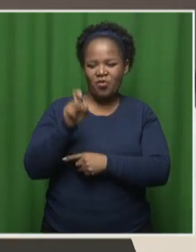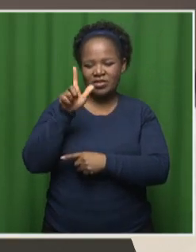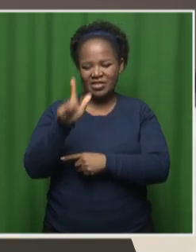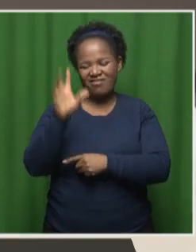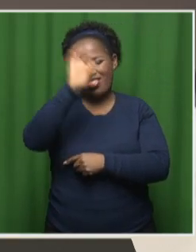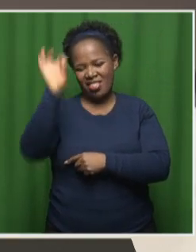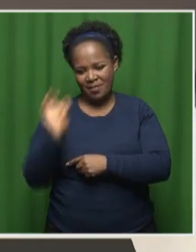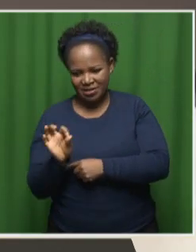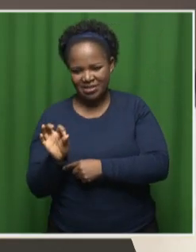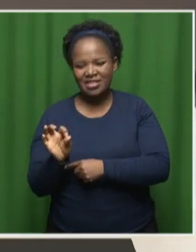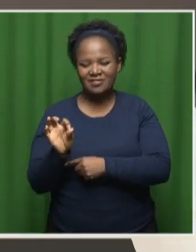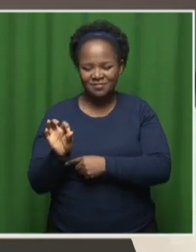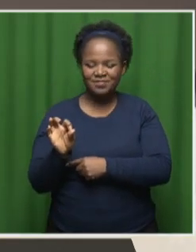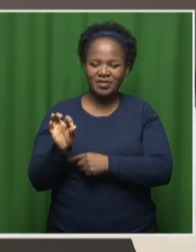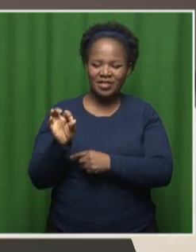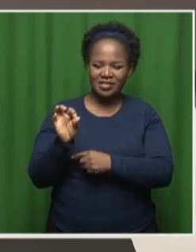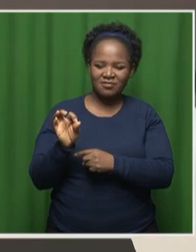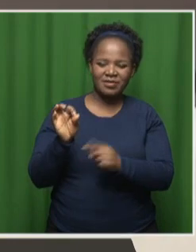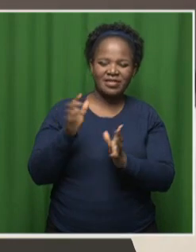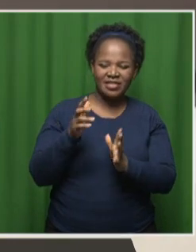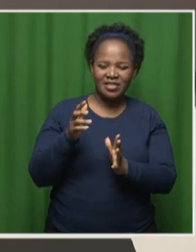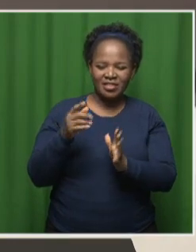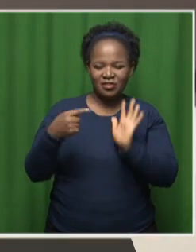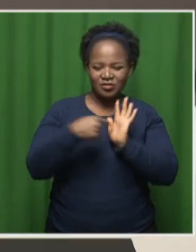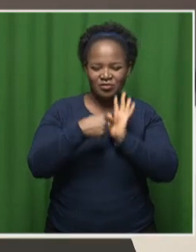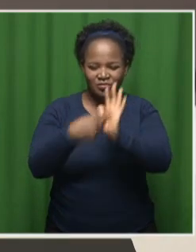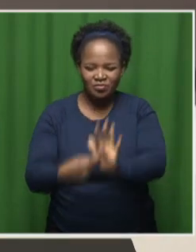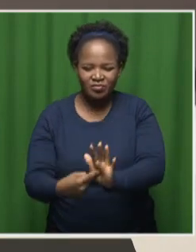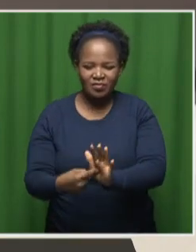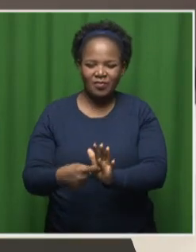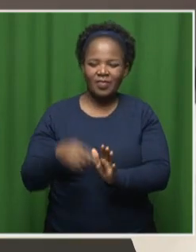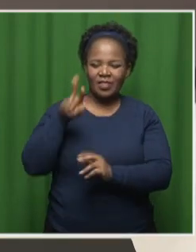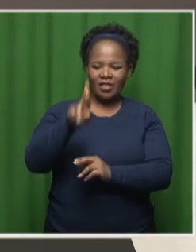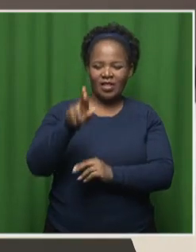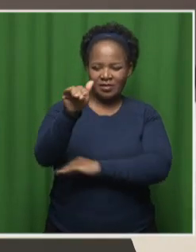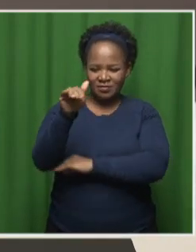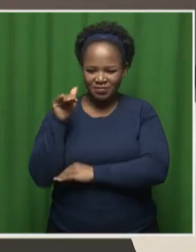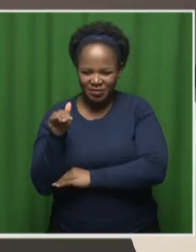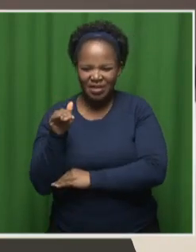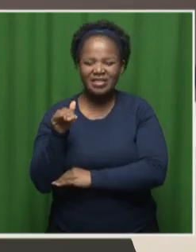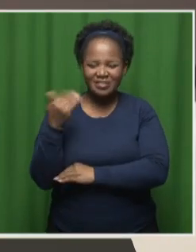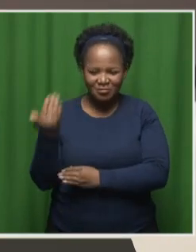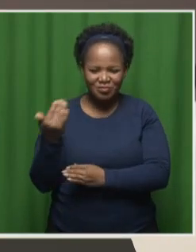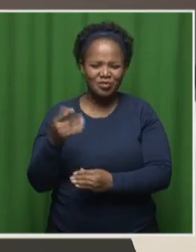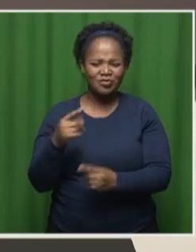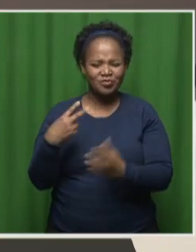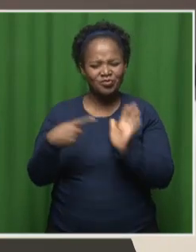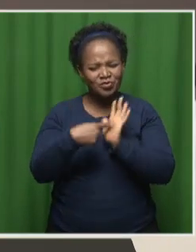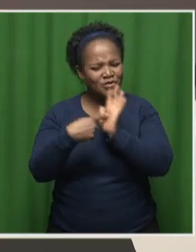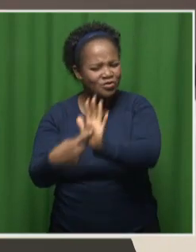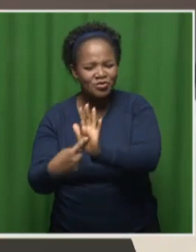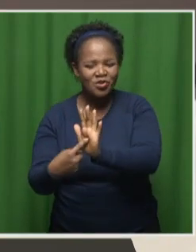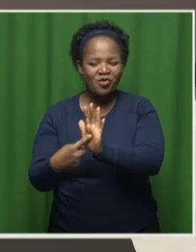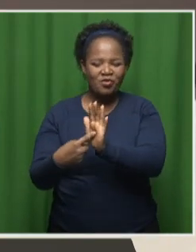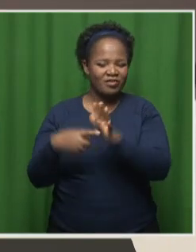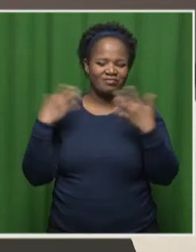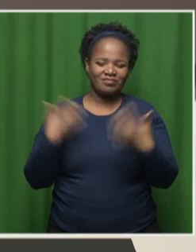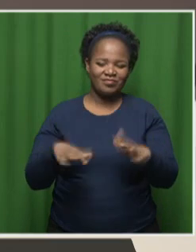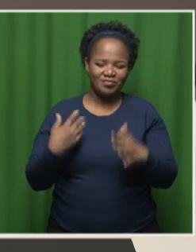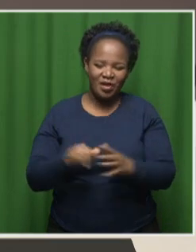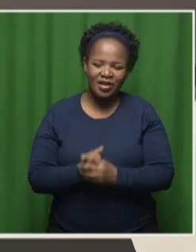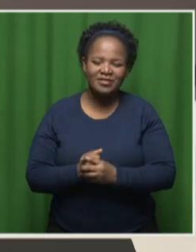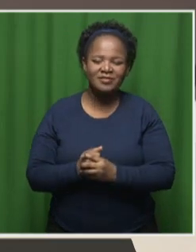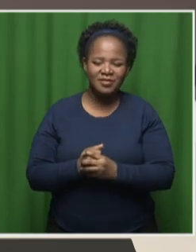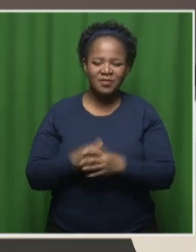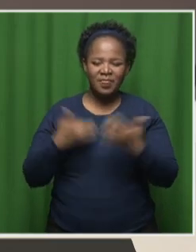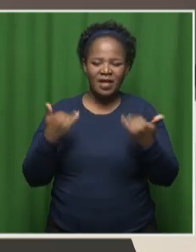shows that the Reserve Bank cycle of increasing interest rates has paid off, right? The results are showing. So, and in